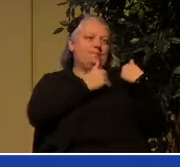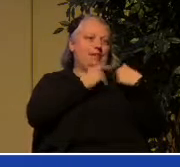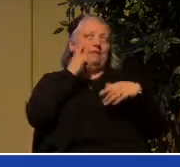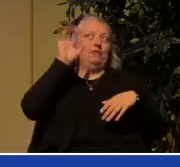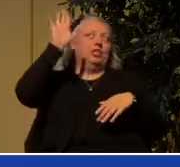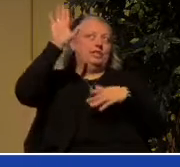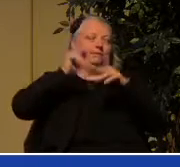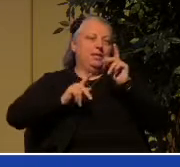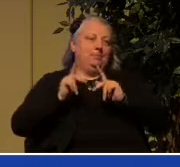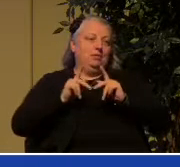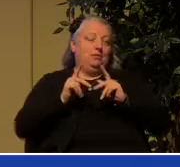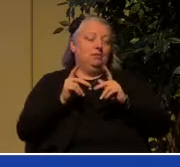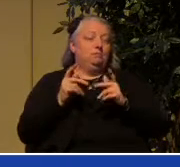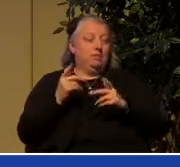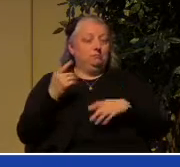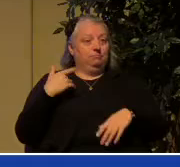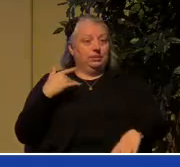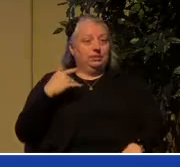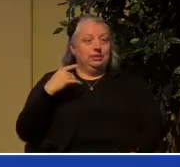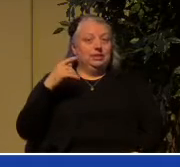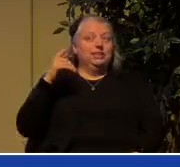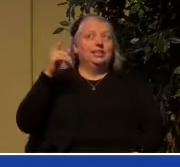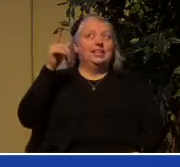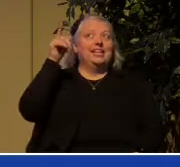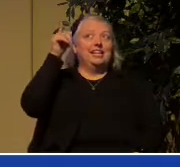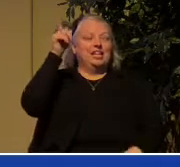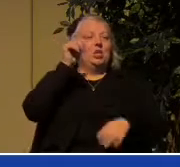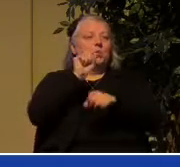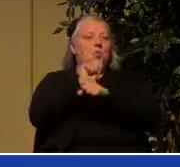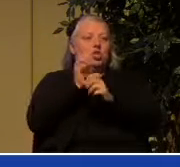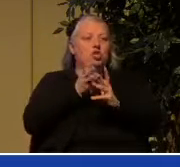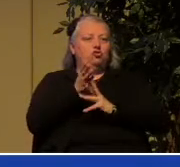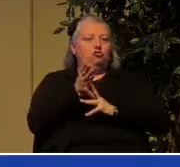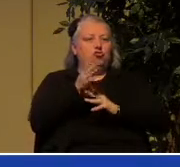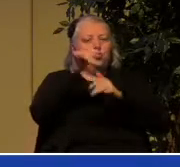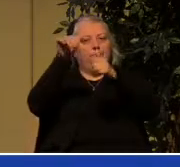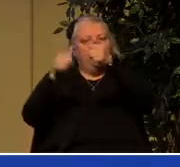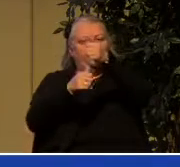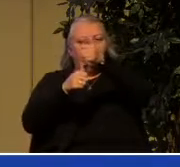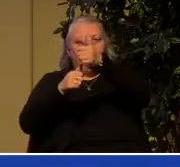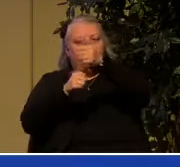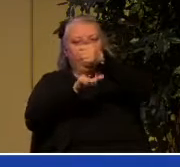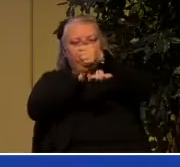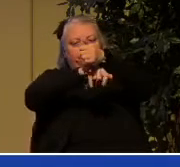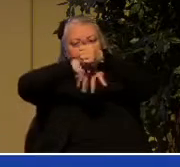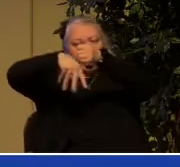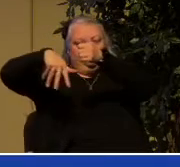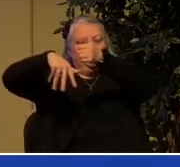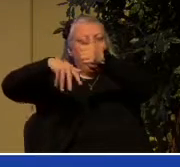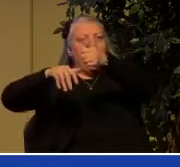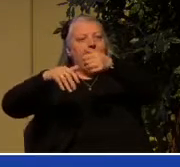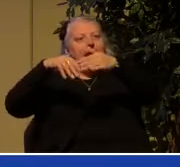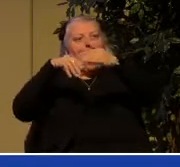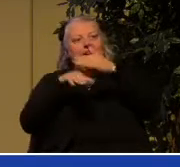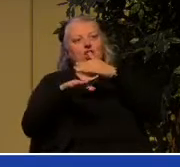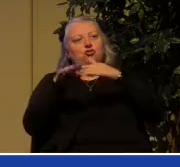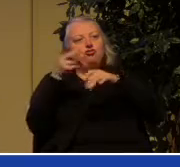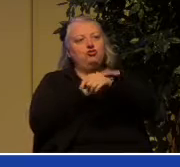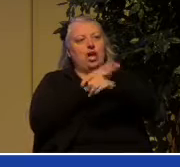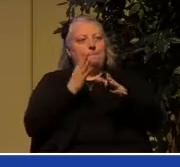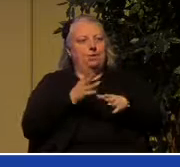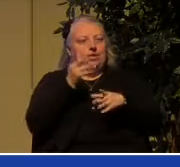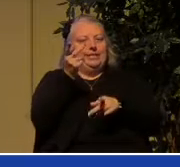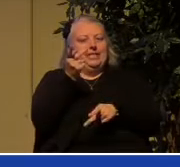speaking, he works through under shepherds to keep God's people safe.